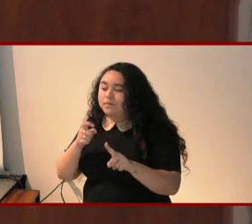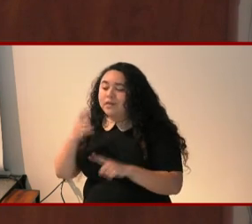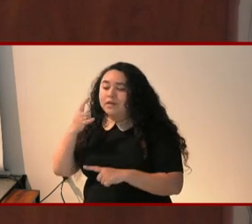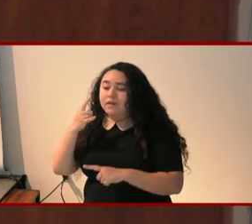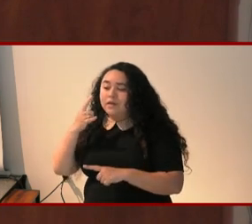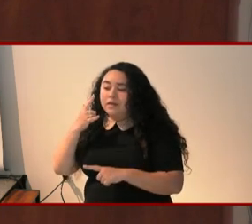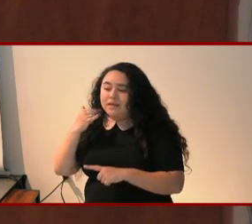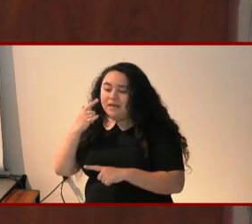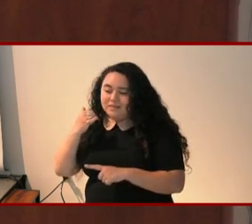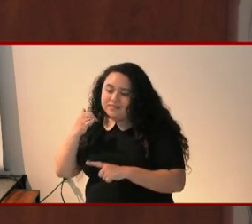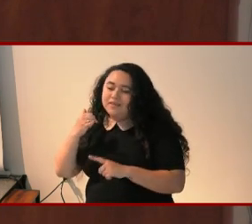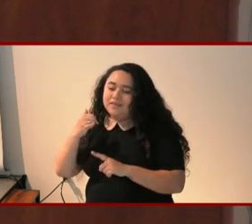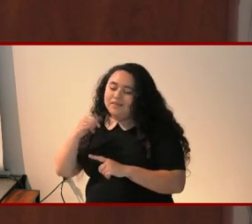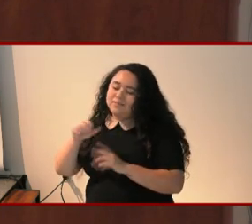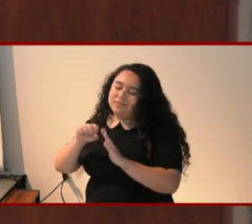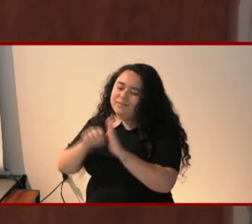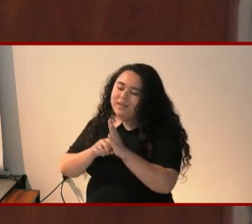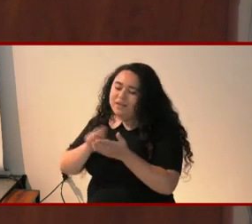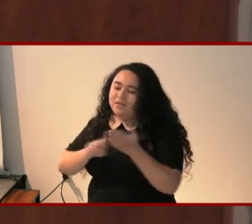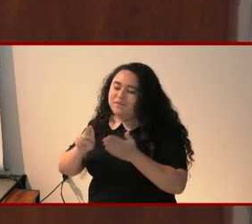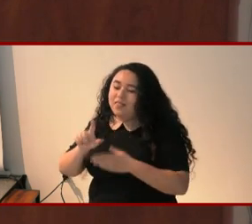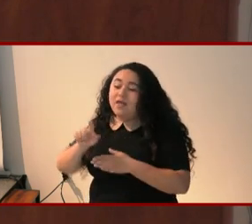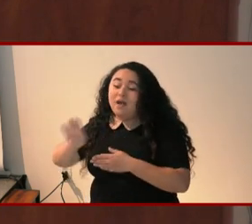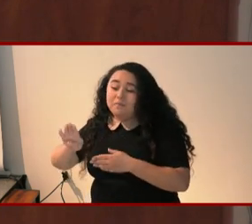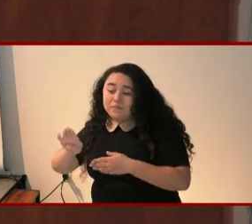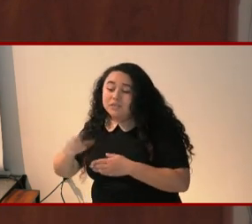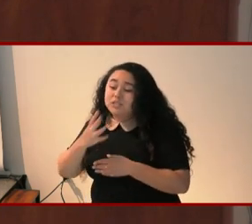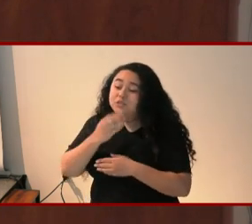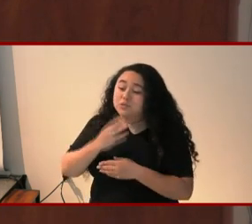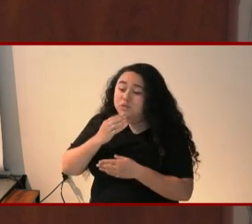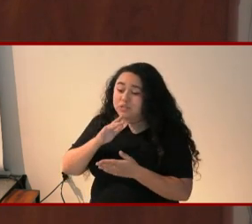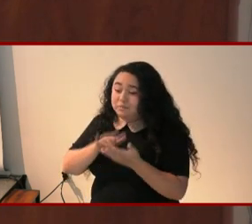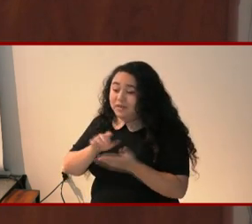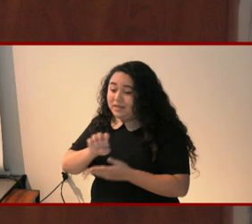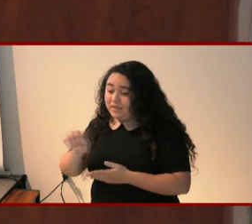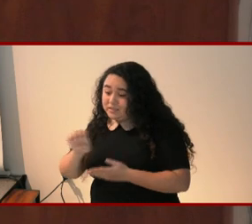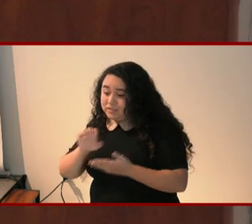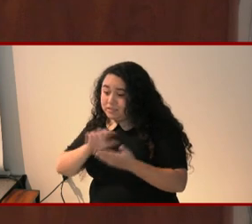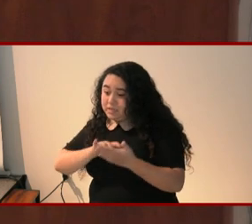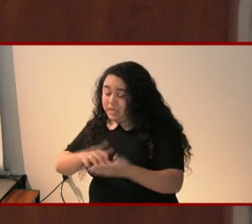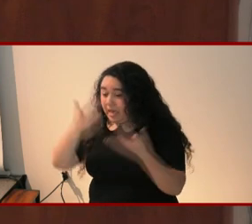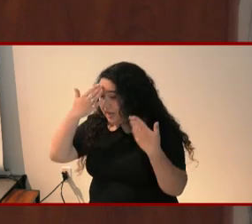University, Long Beach, in Jewish and Middle Eastern studies, which I didn't know.